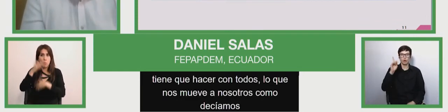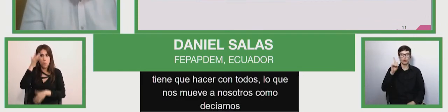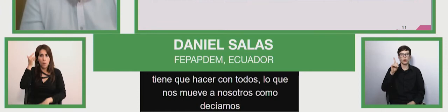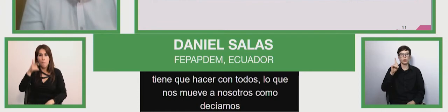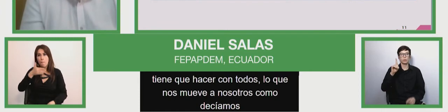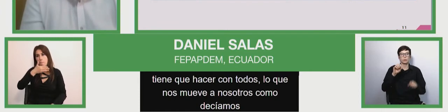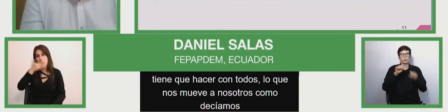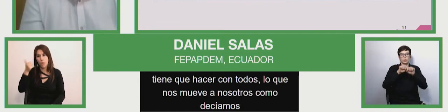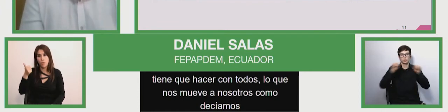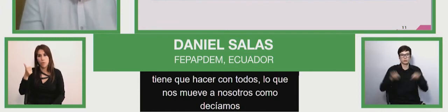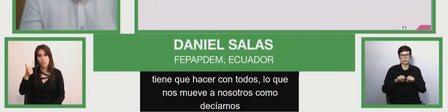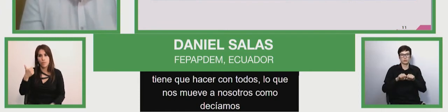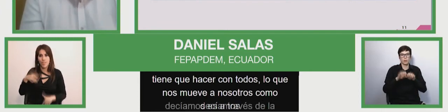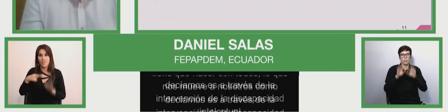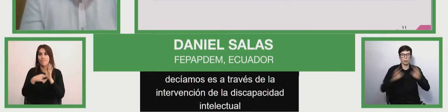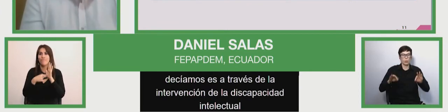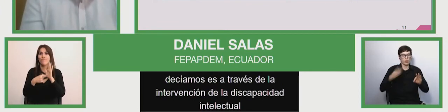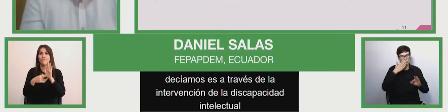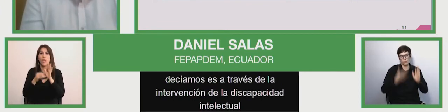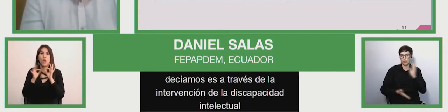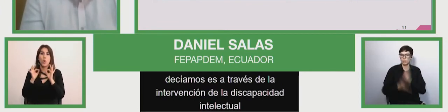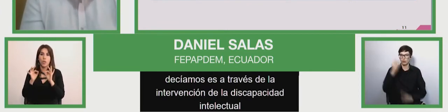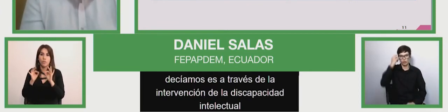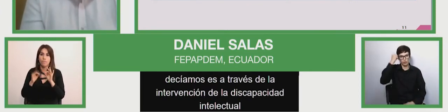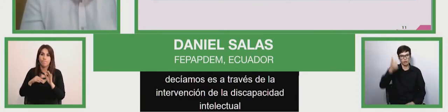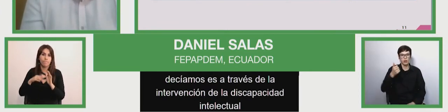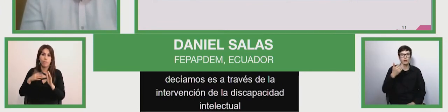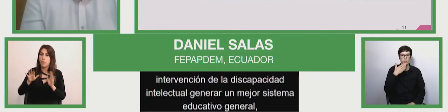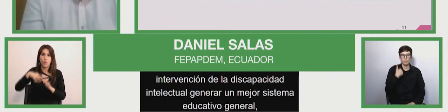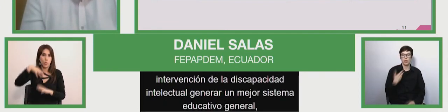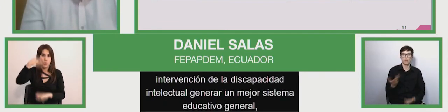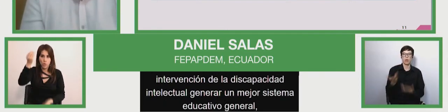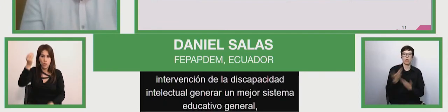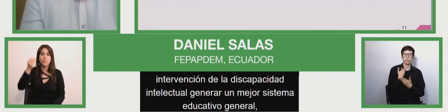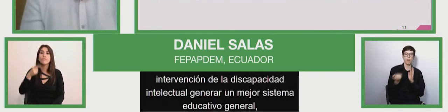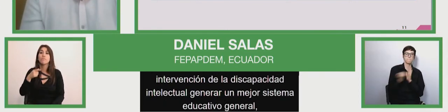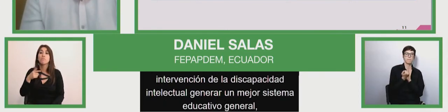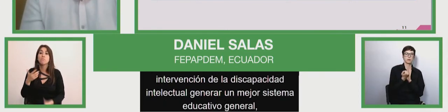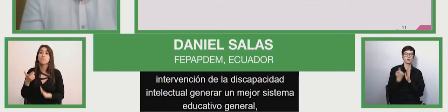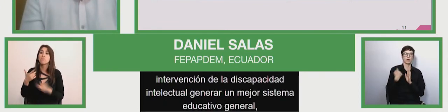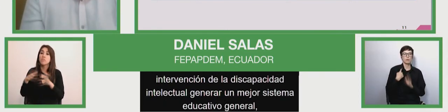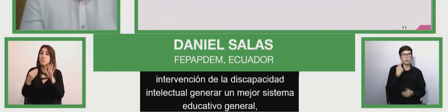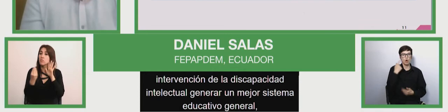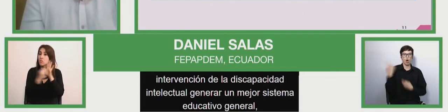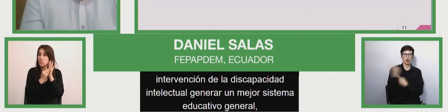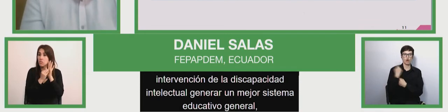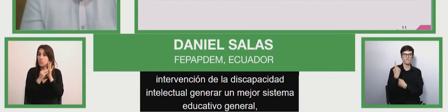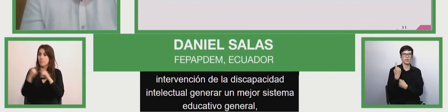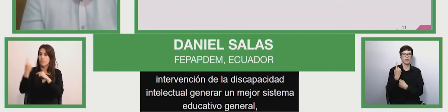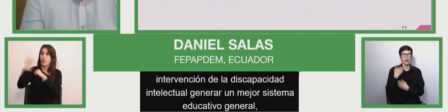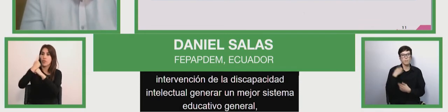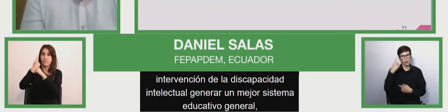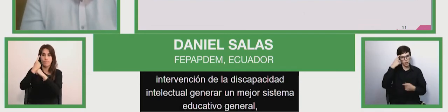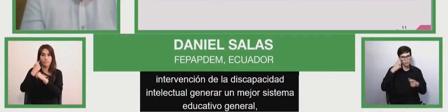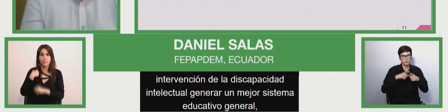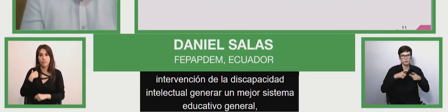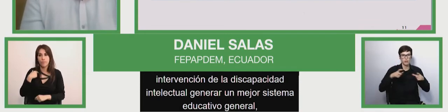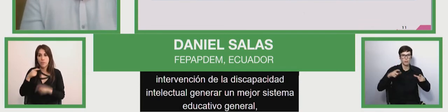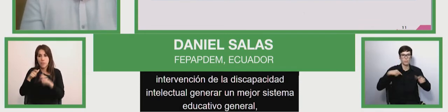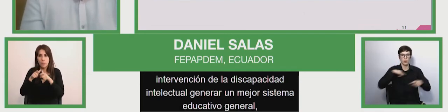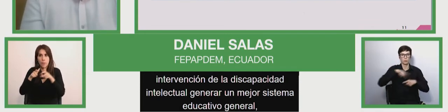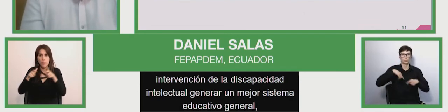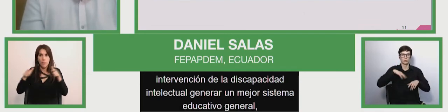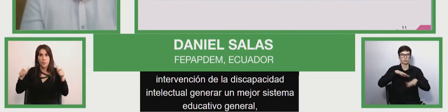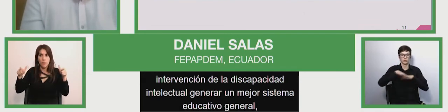education system in general because i said earlier there's something that defines us obliga obliges us to think of